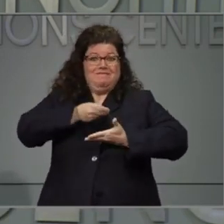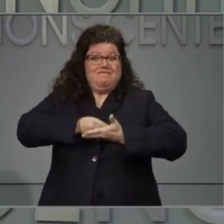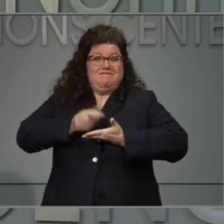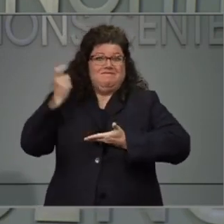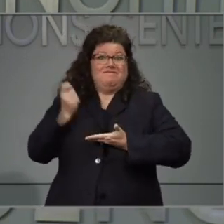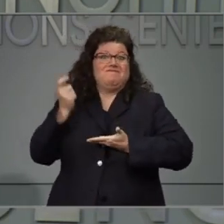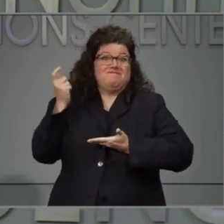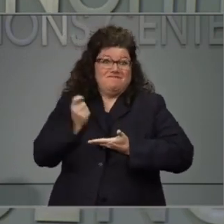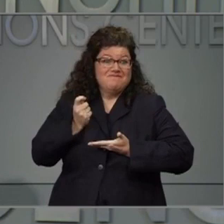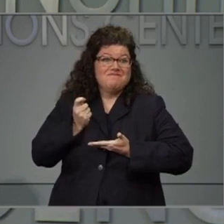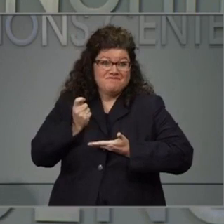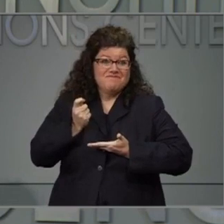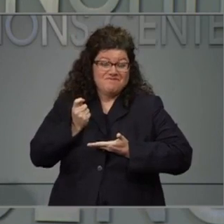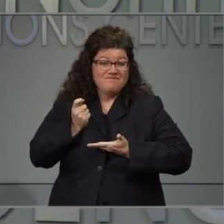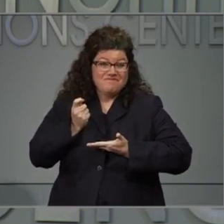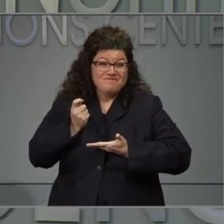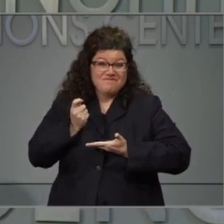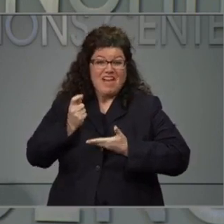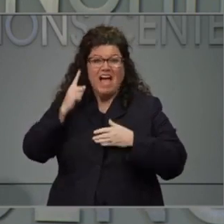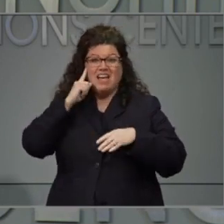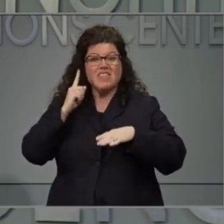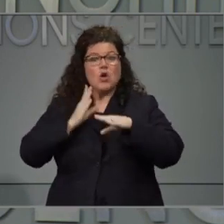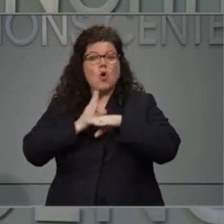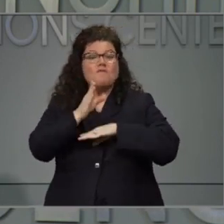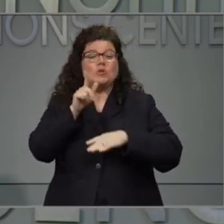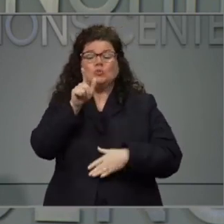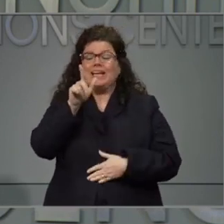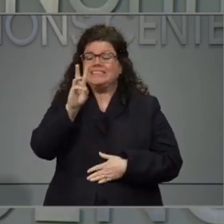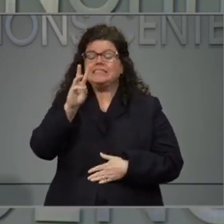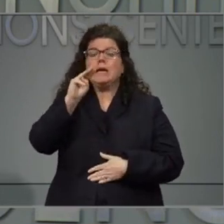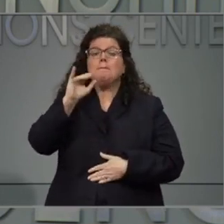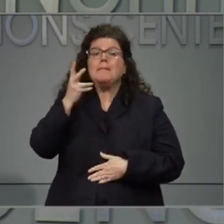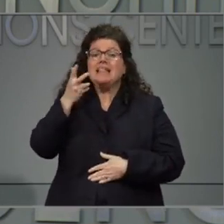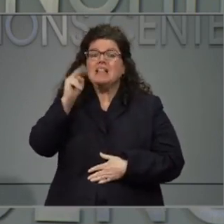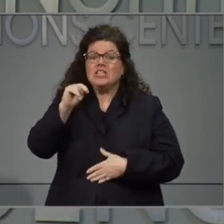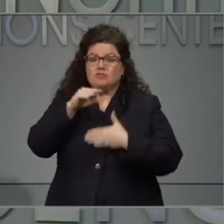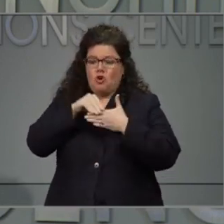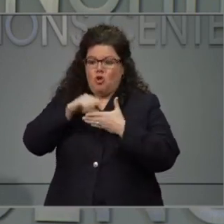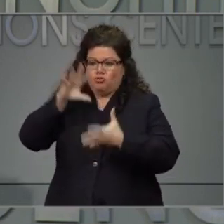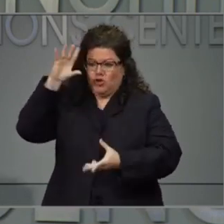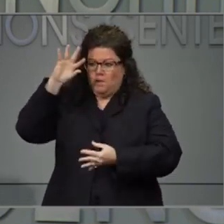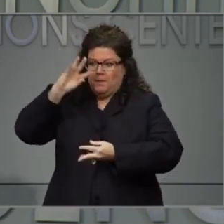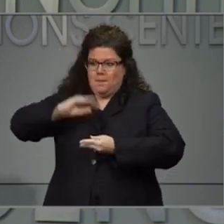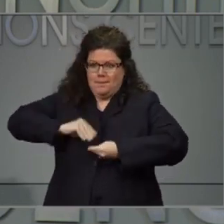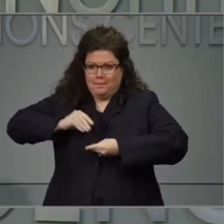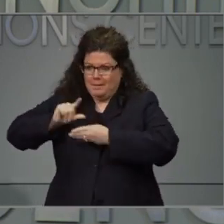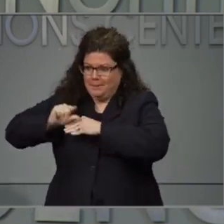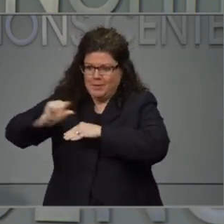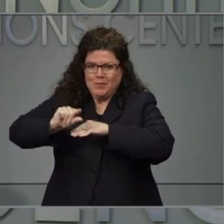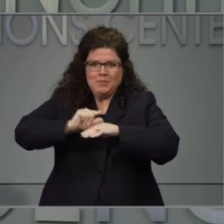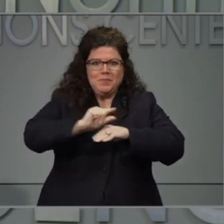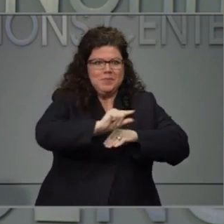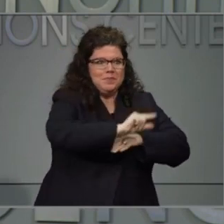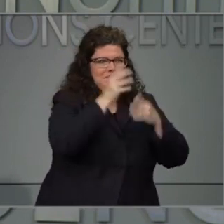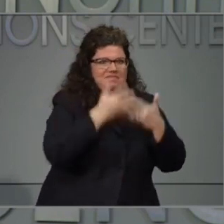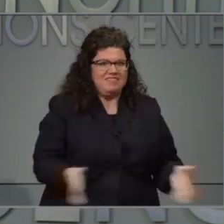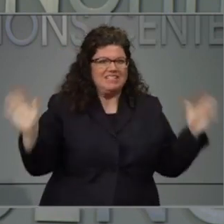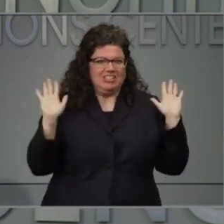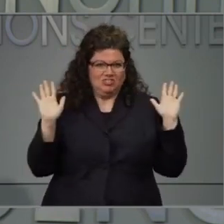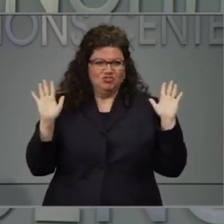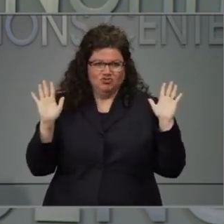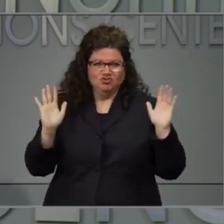the figure is over $26 million that has gone out to people. We have over